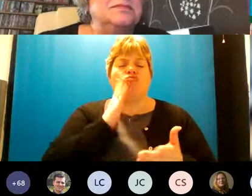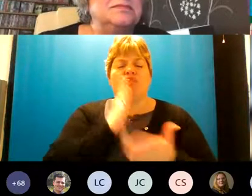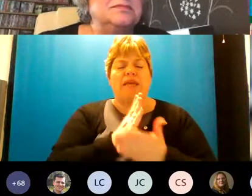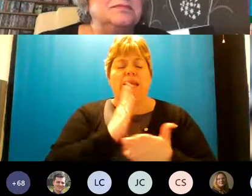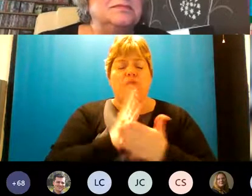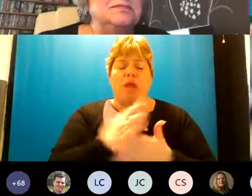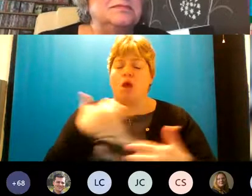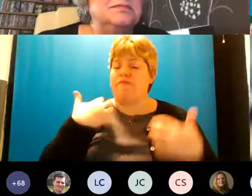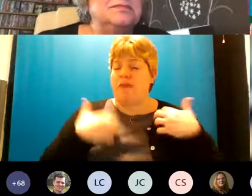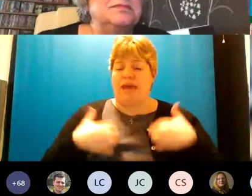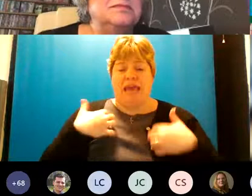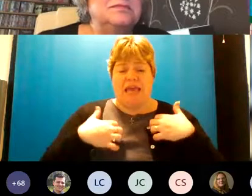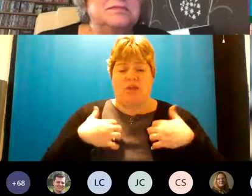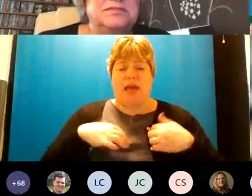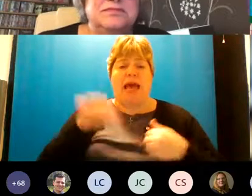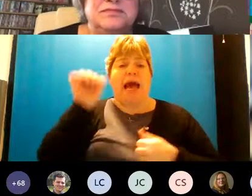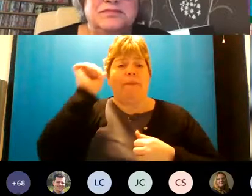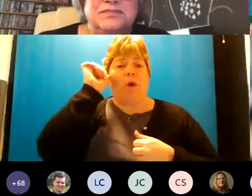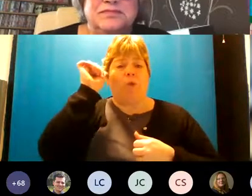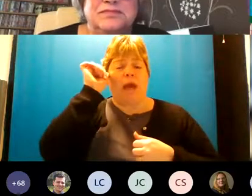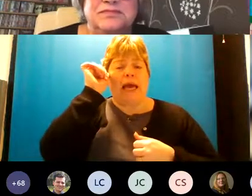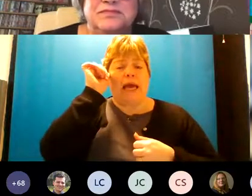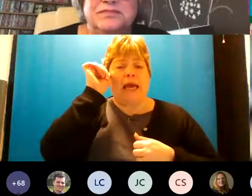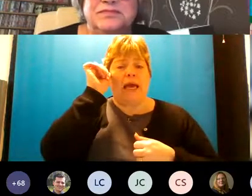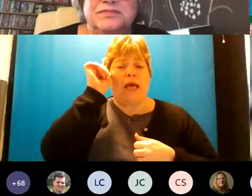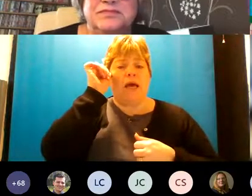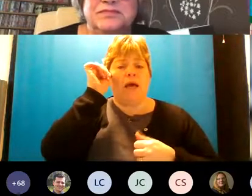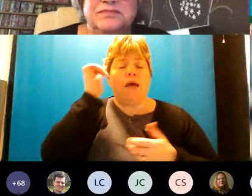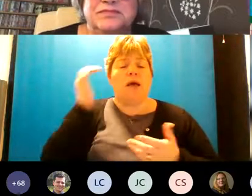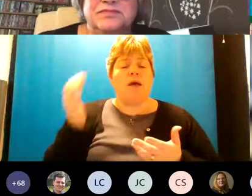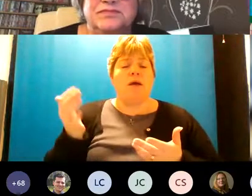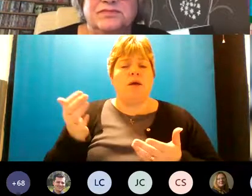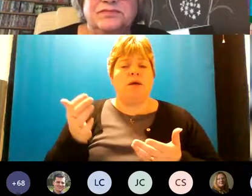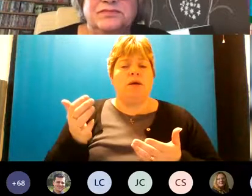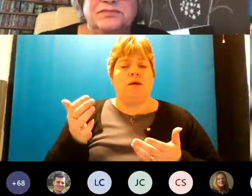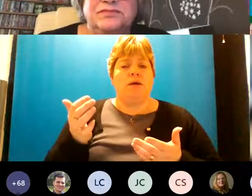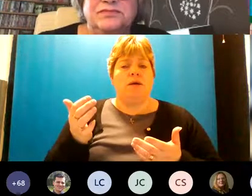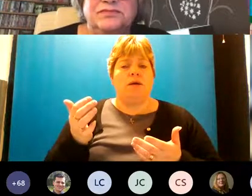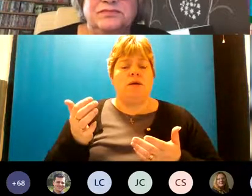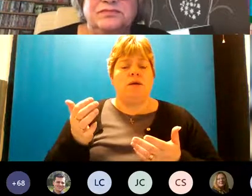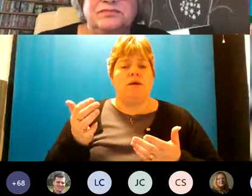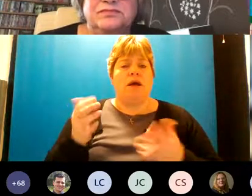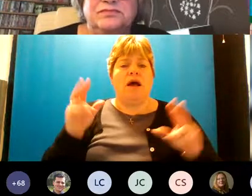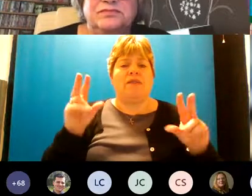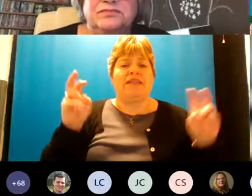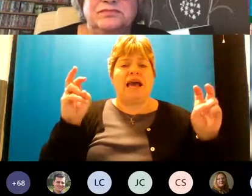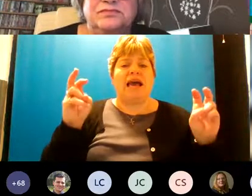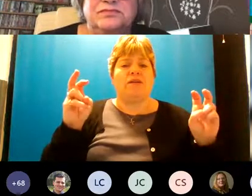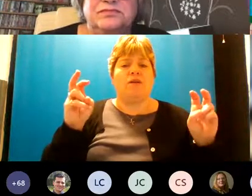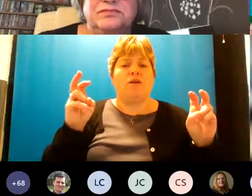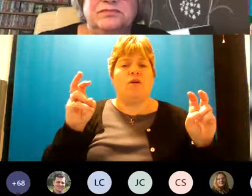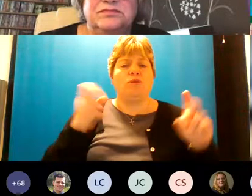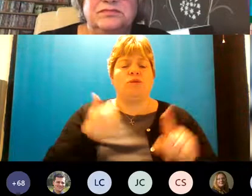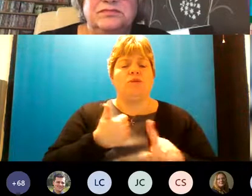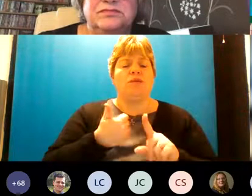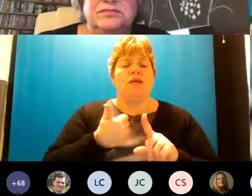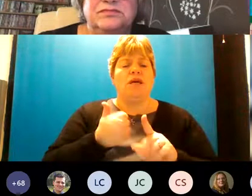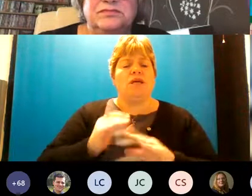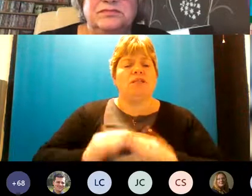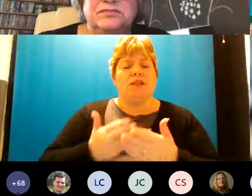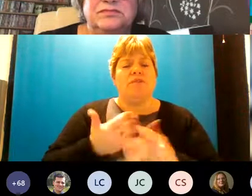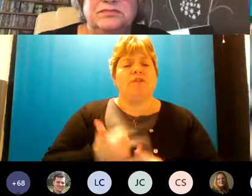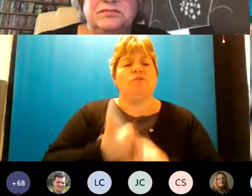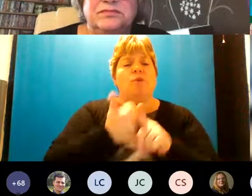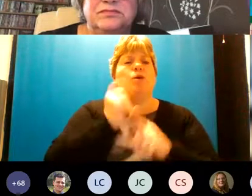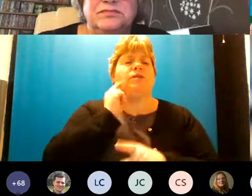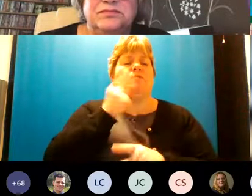very interesting i'm aware that the um the the title was supporting uh services supporting people